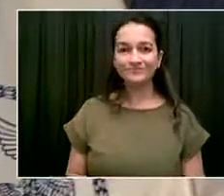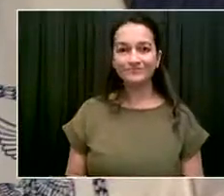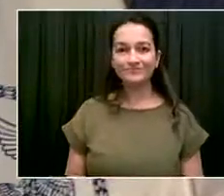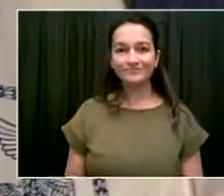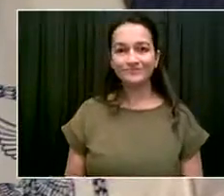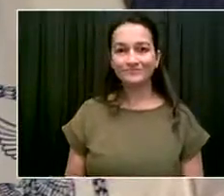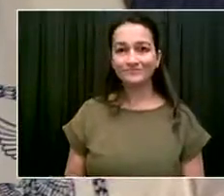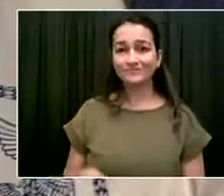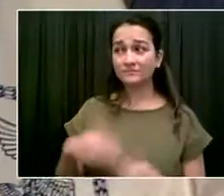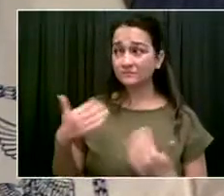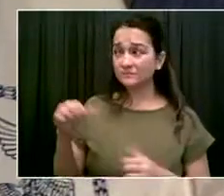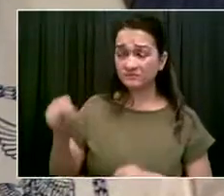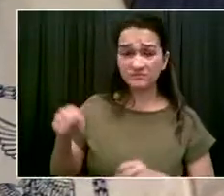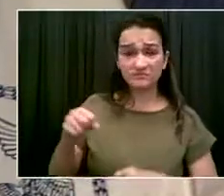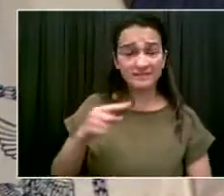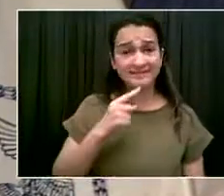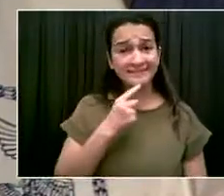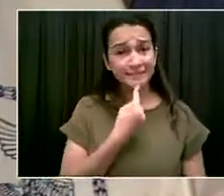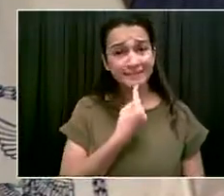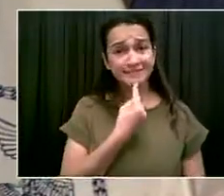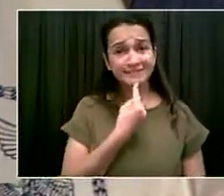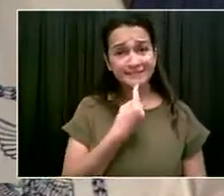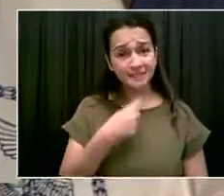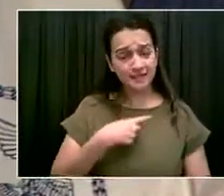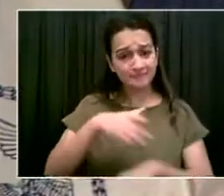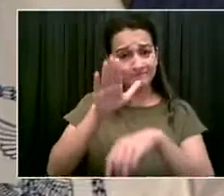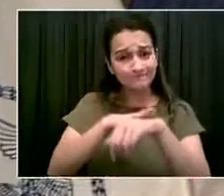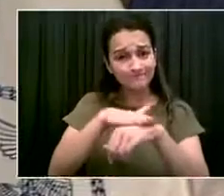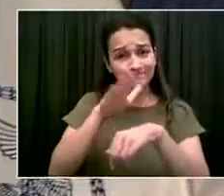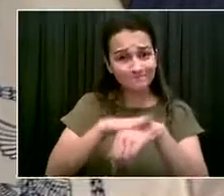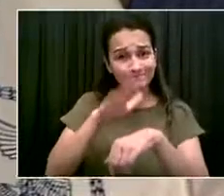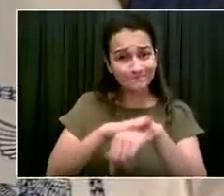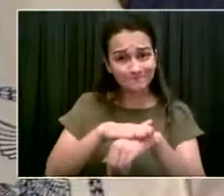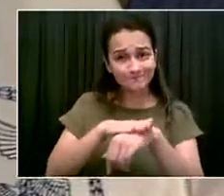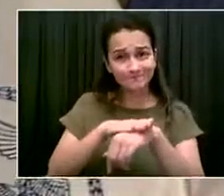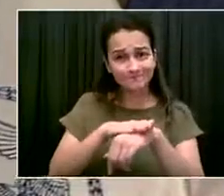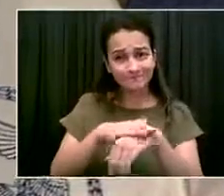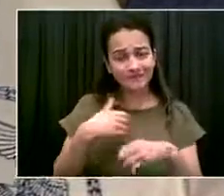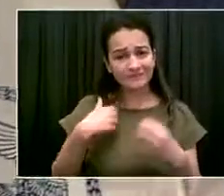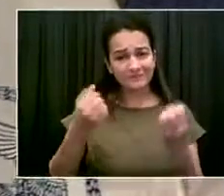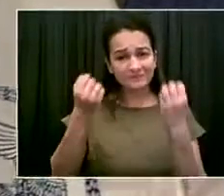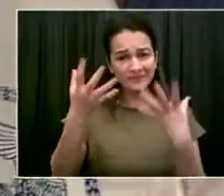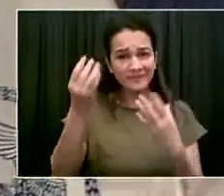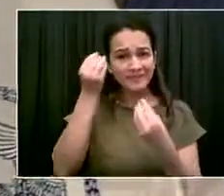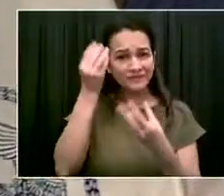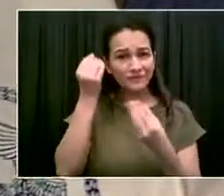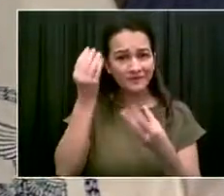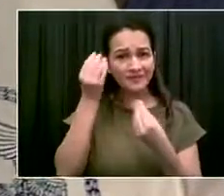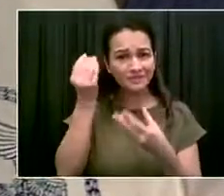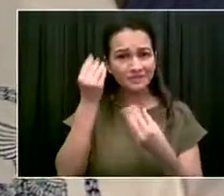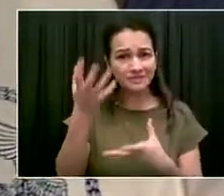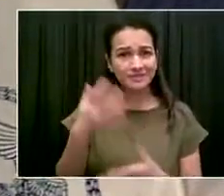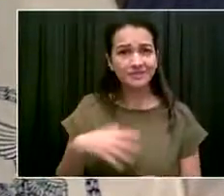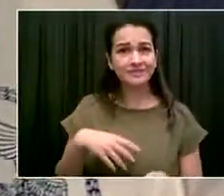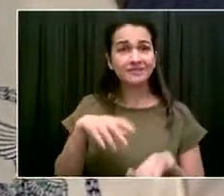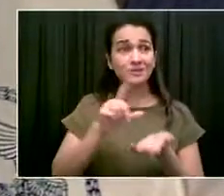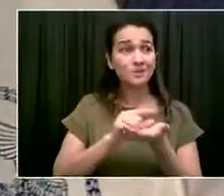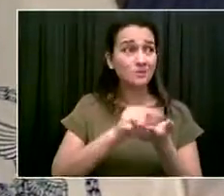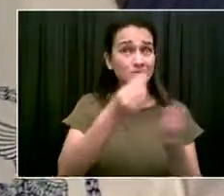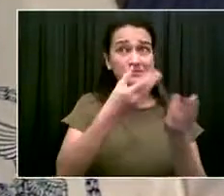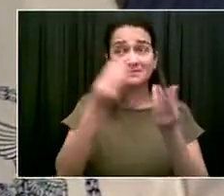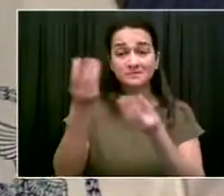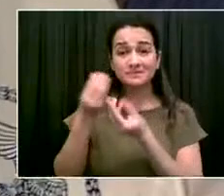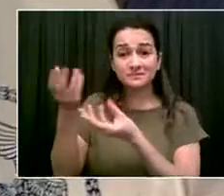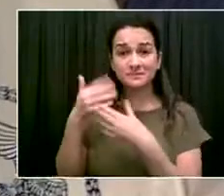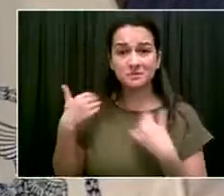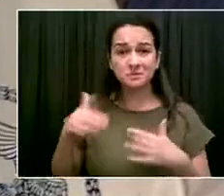You're getting a lot of warning here. You're getting a lot of information. We thank the media for all the information they're providing. Emergency management constantly putting